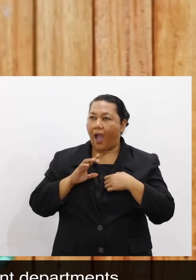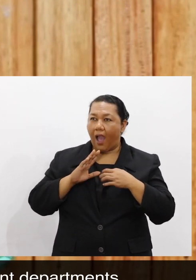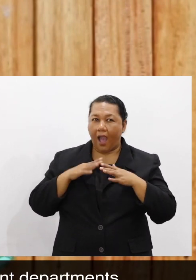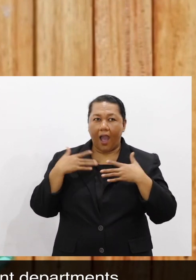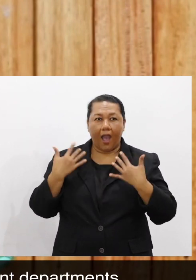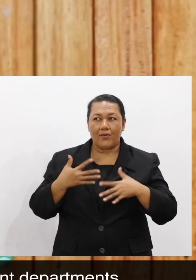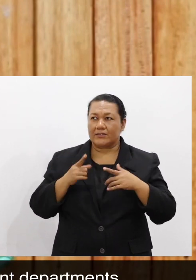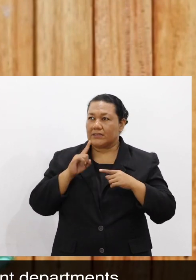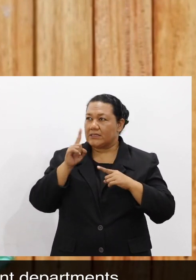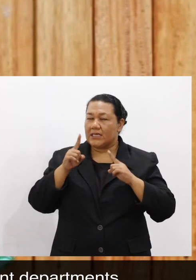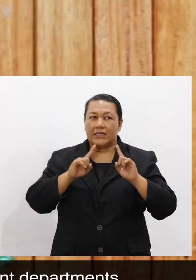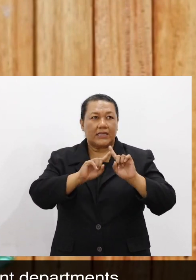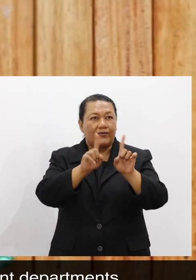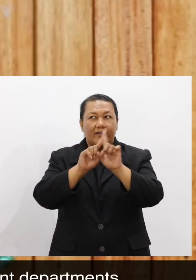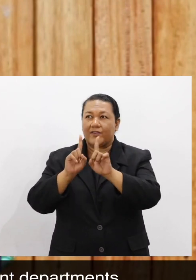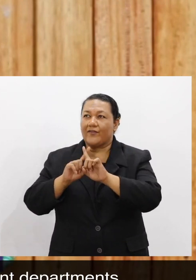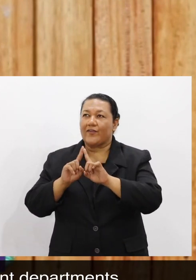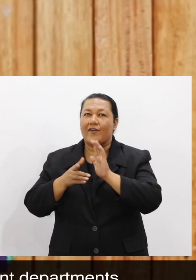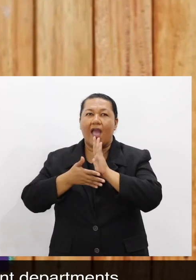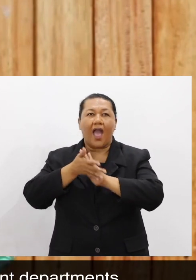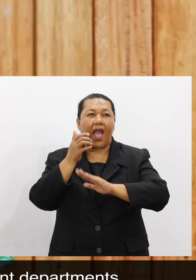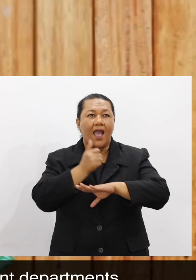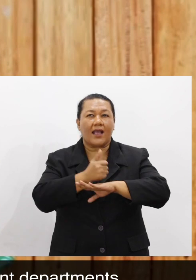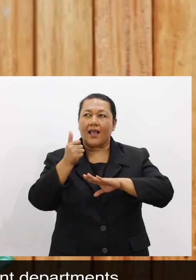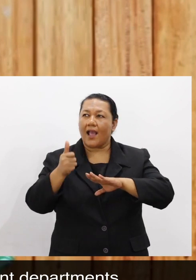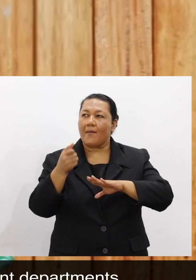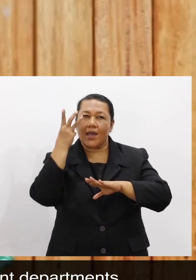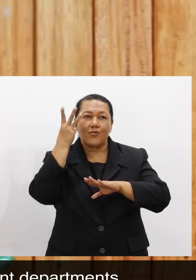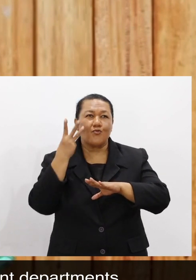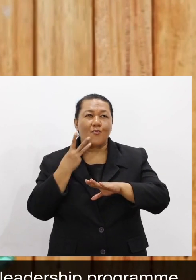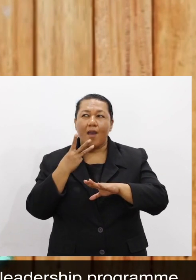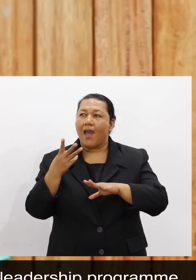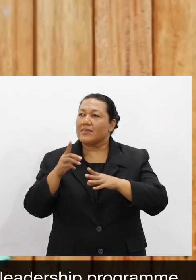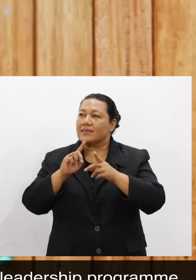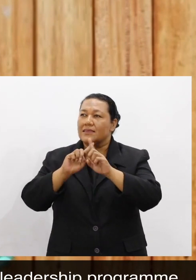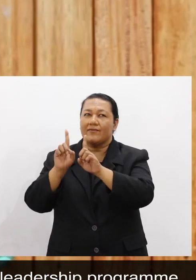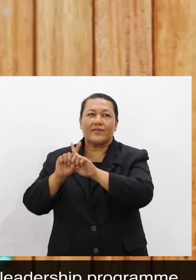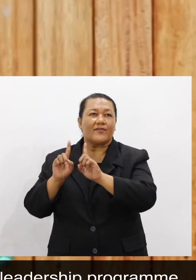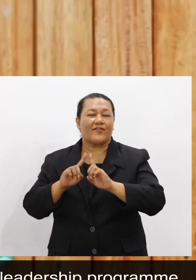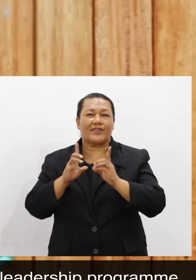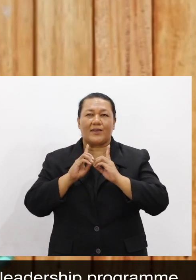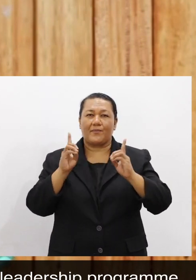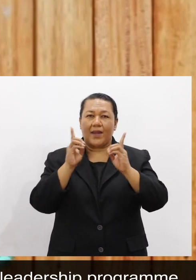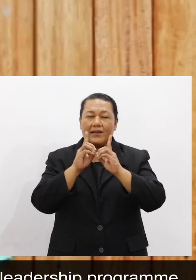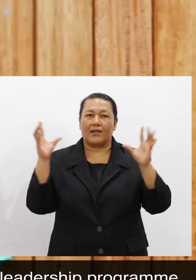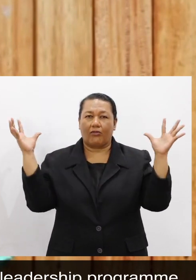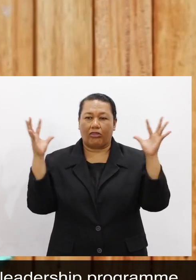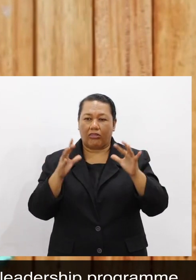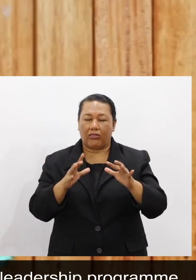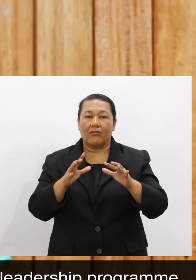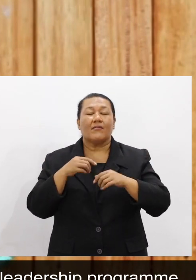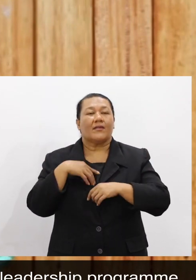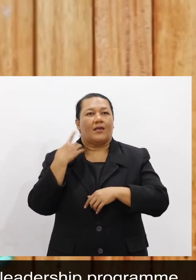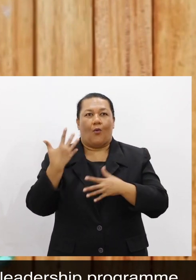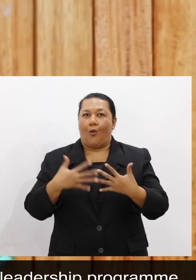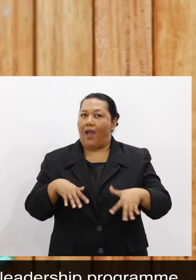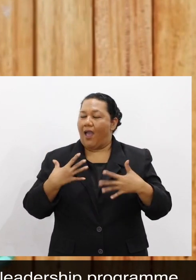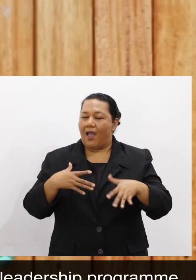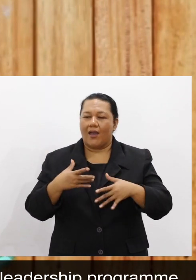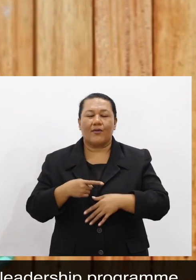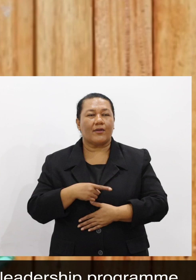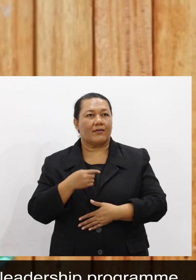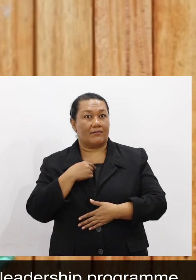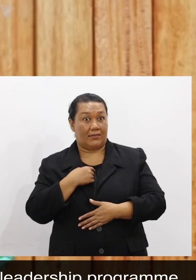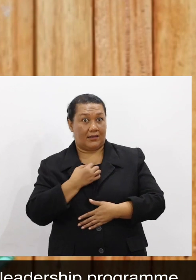see all the women in higher office in the government departments come together. My best session was